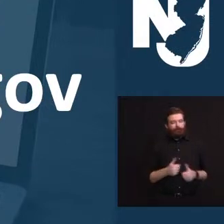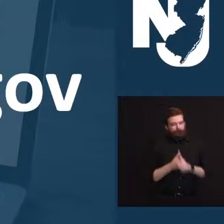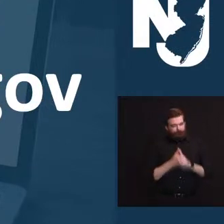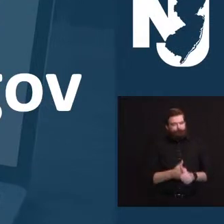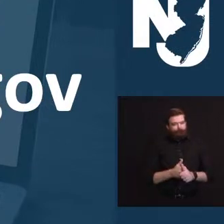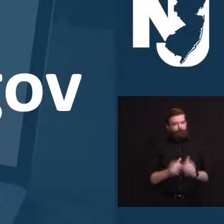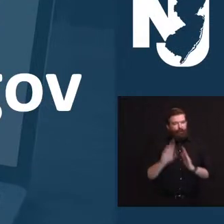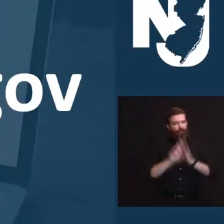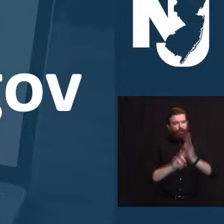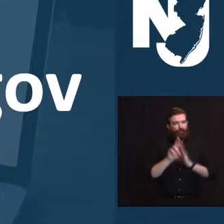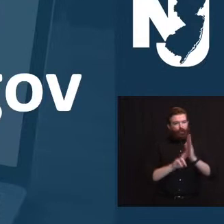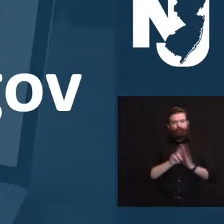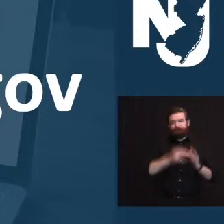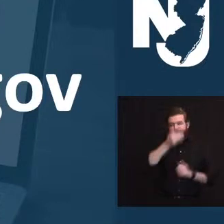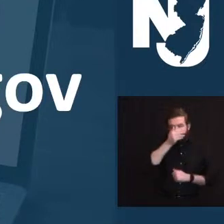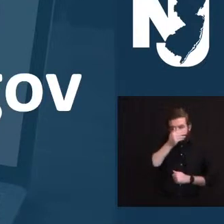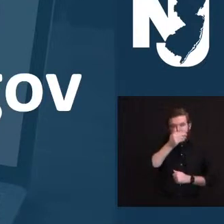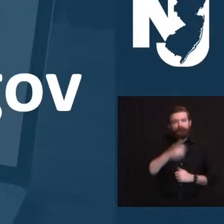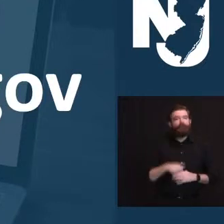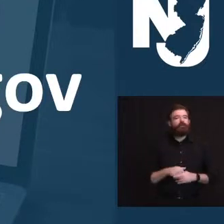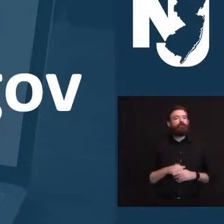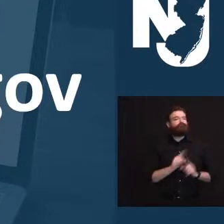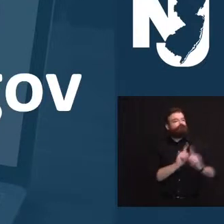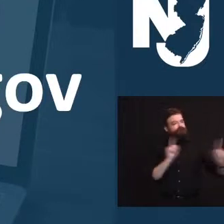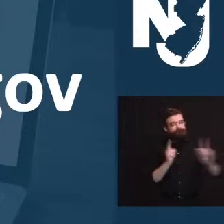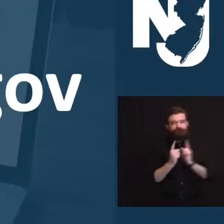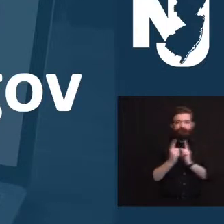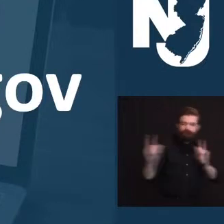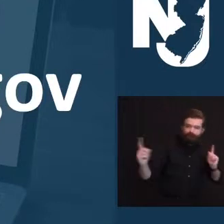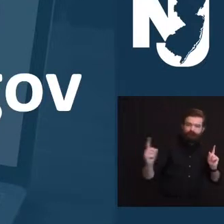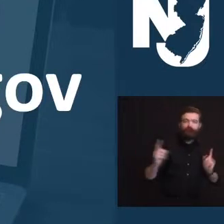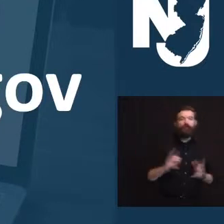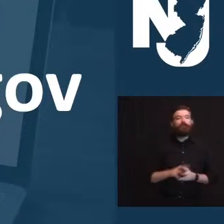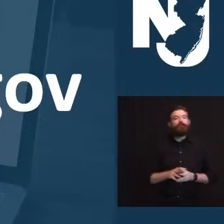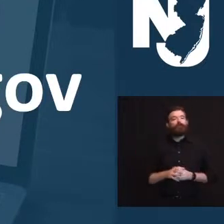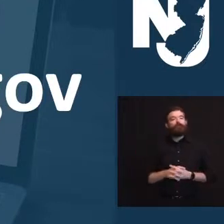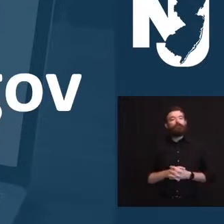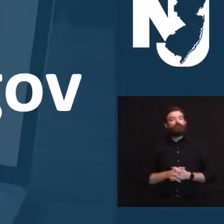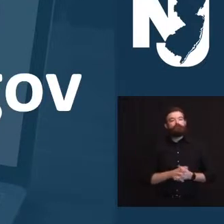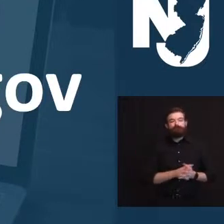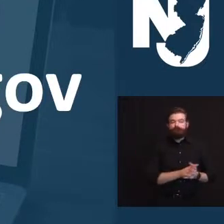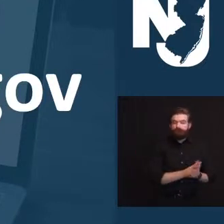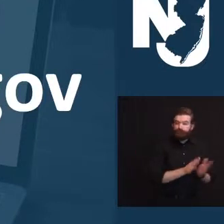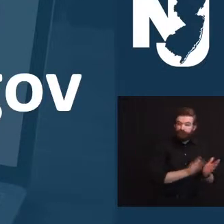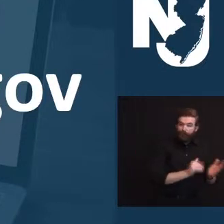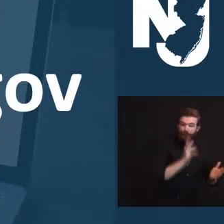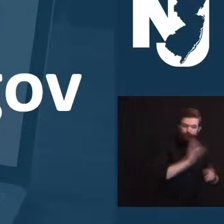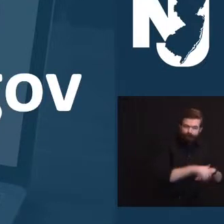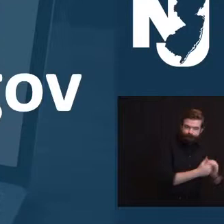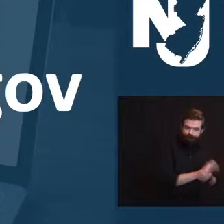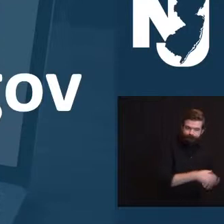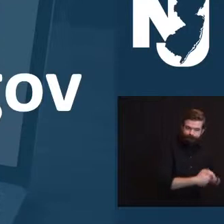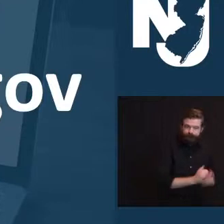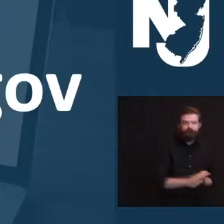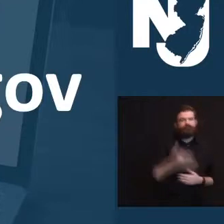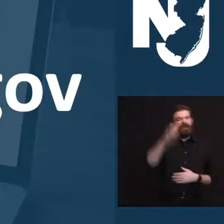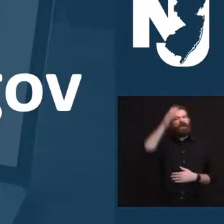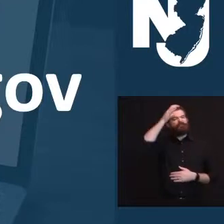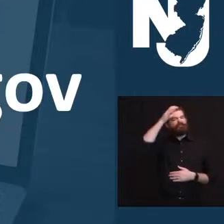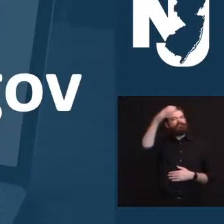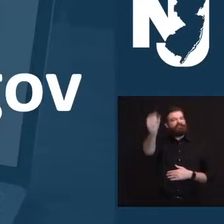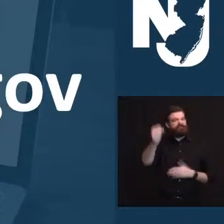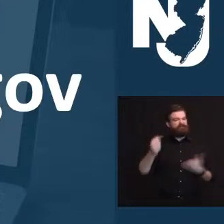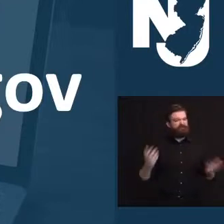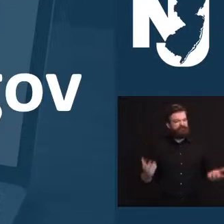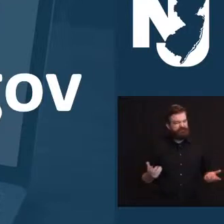our face masks, washing our hands with soap and water, using common sense, meaning if you've been exposed, take yourself off the field. If you don't